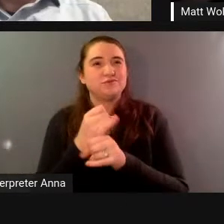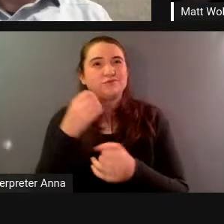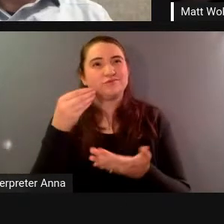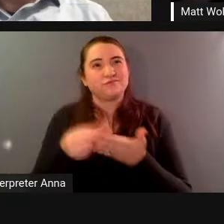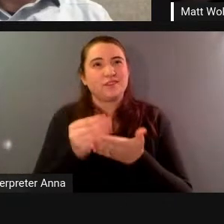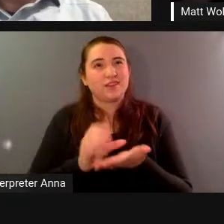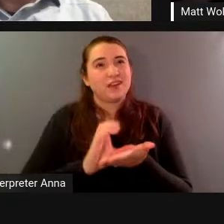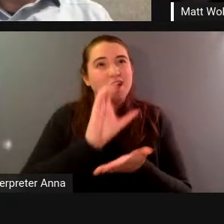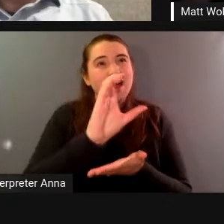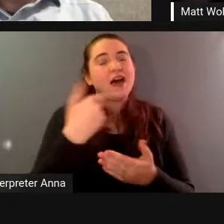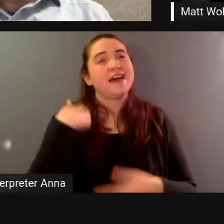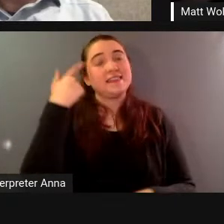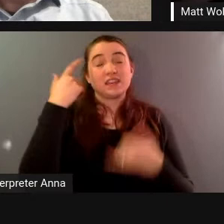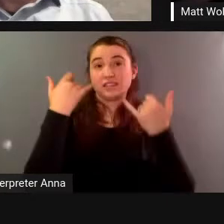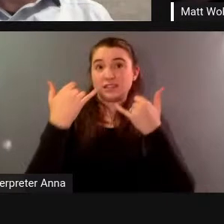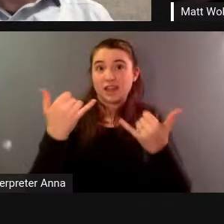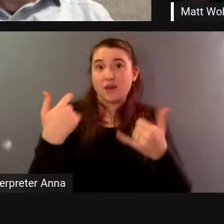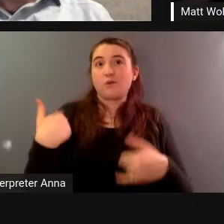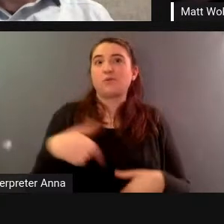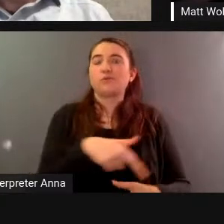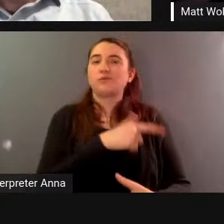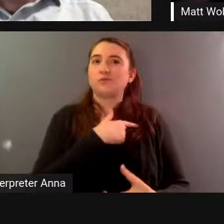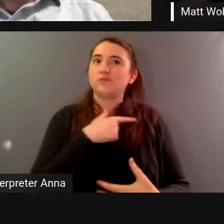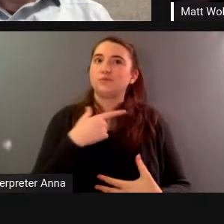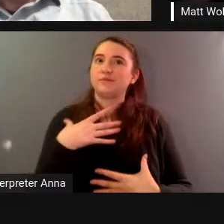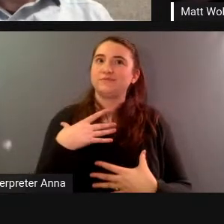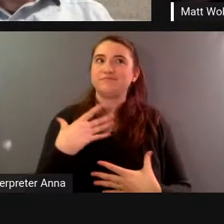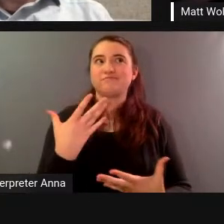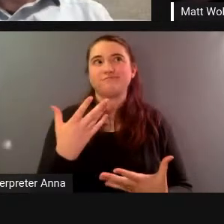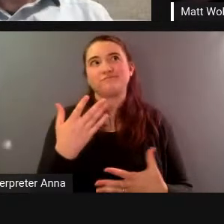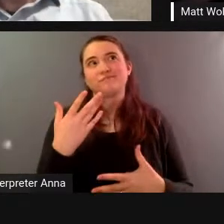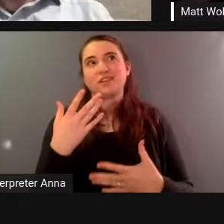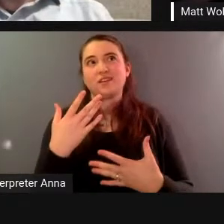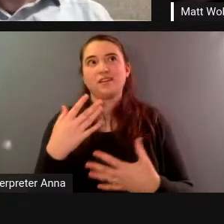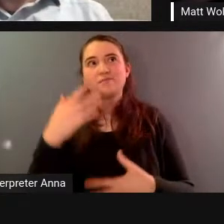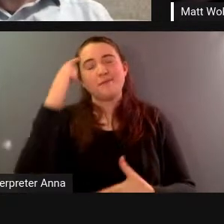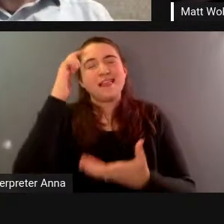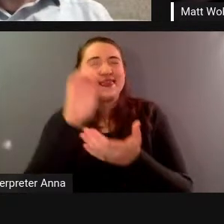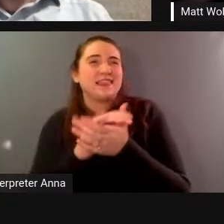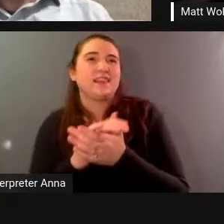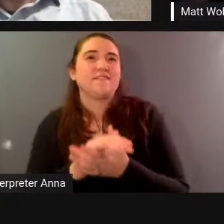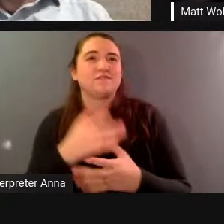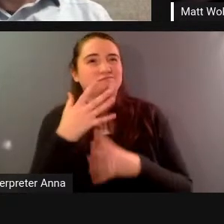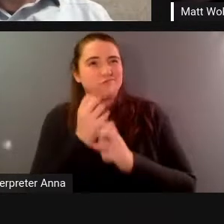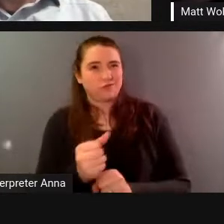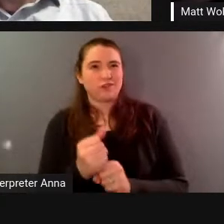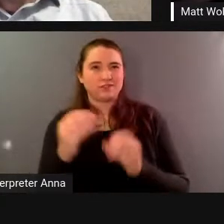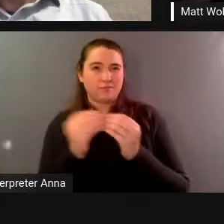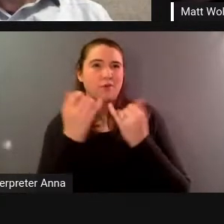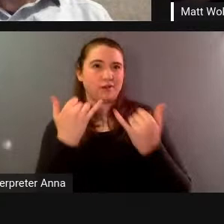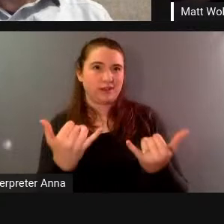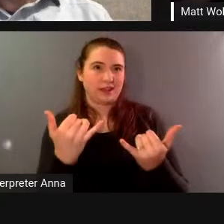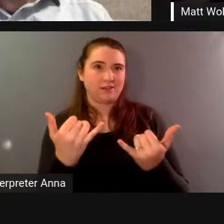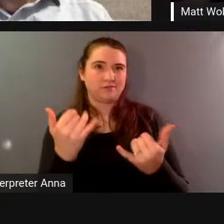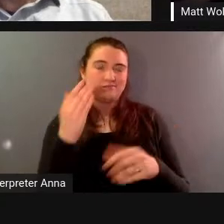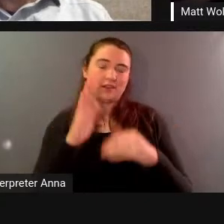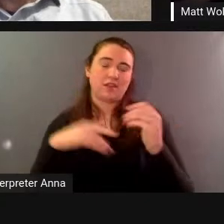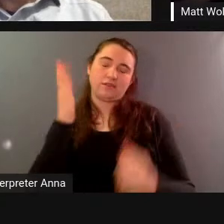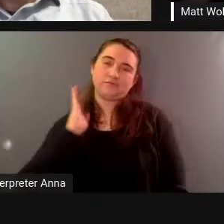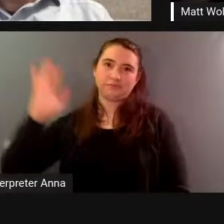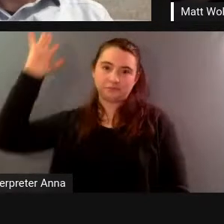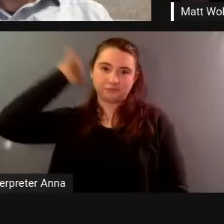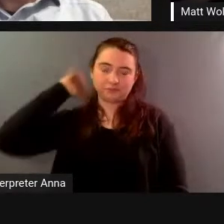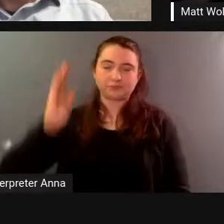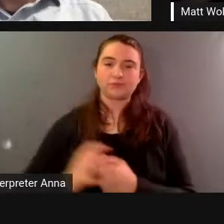not to mention that you know they also were part of this theater group and so this experimental theater